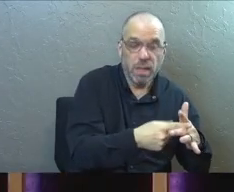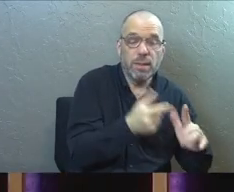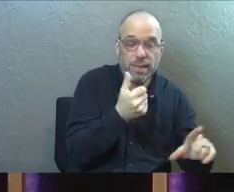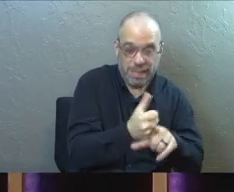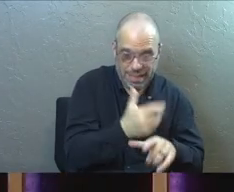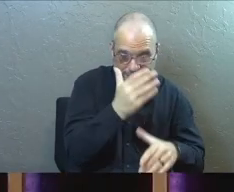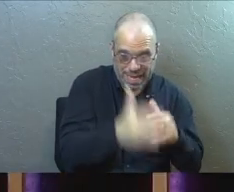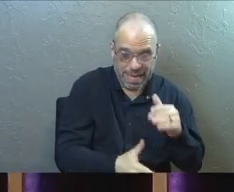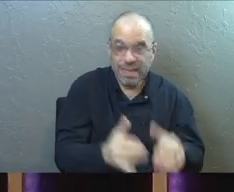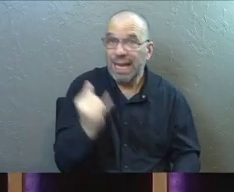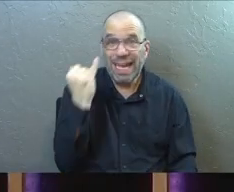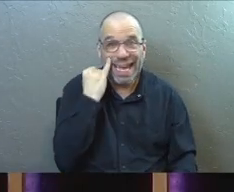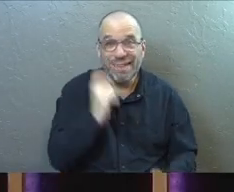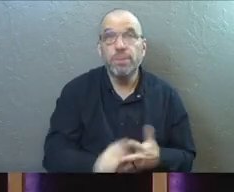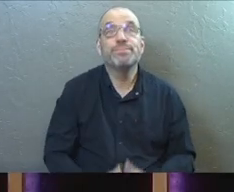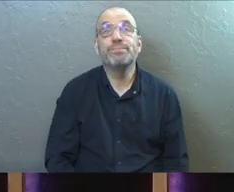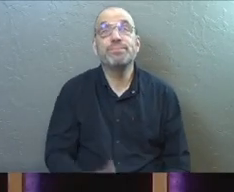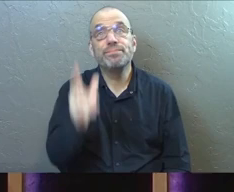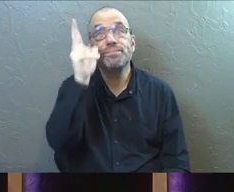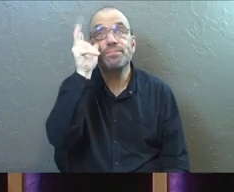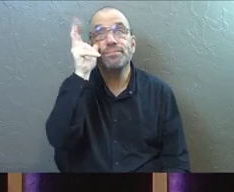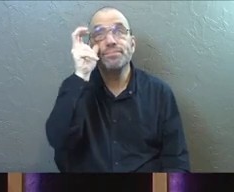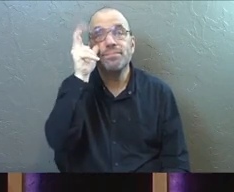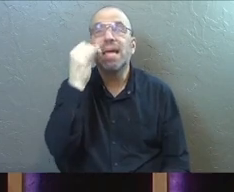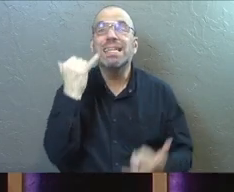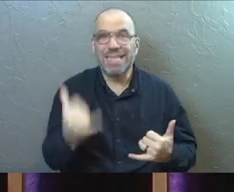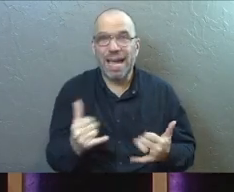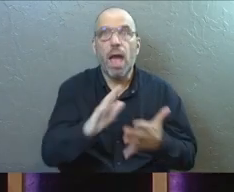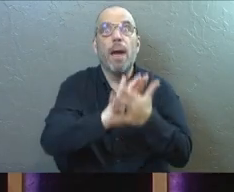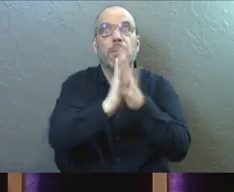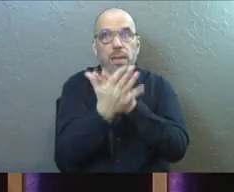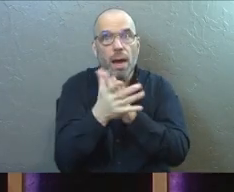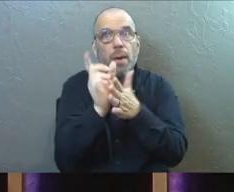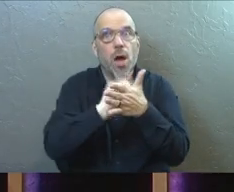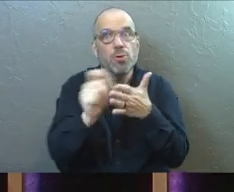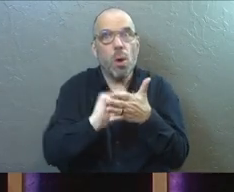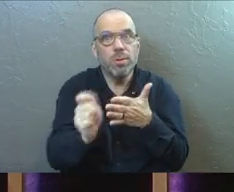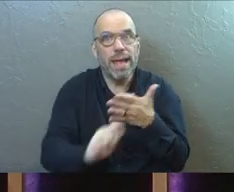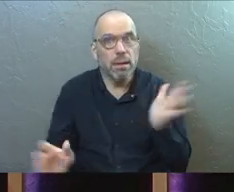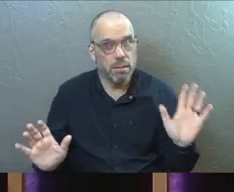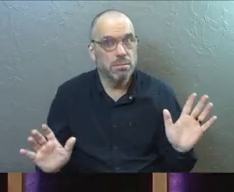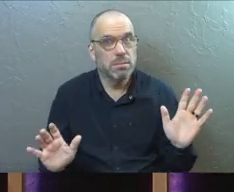chapter today. If you are not a note taker, today is the day to become a note taker.